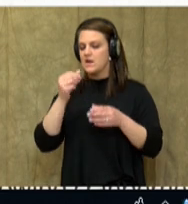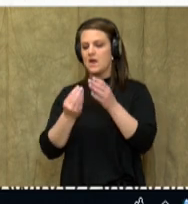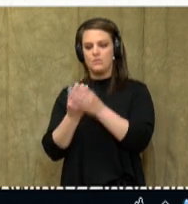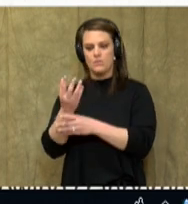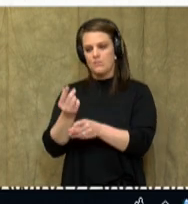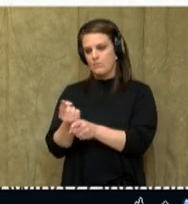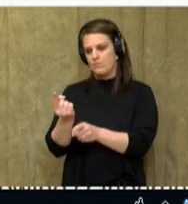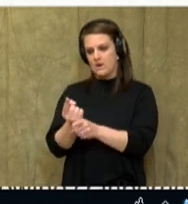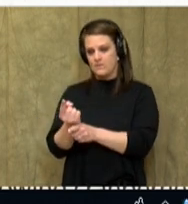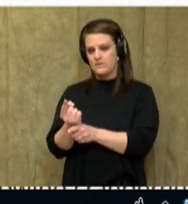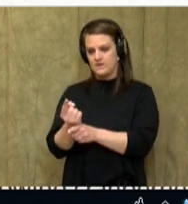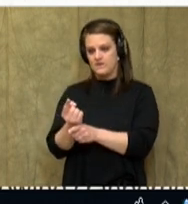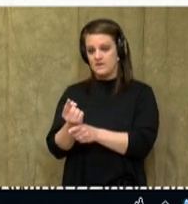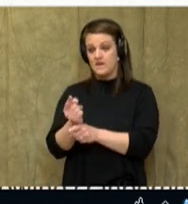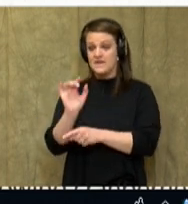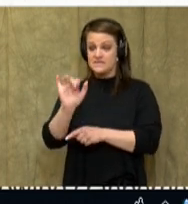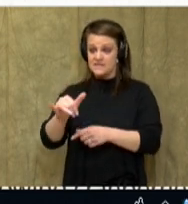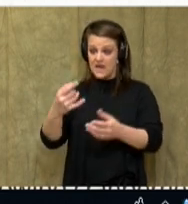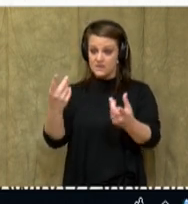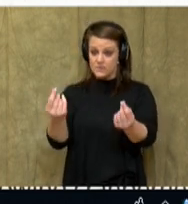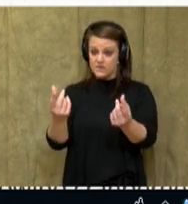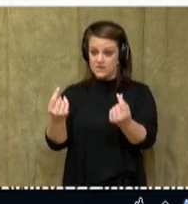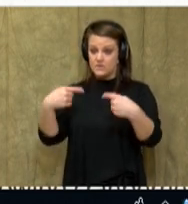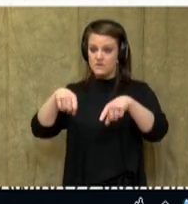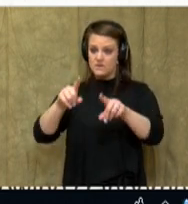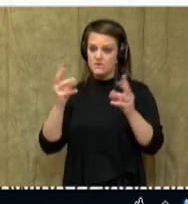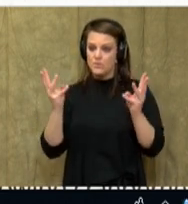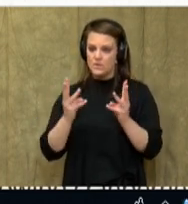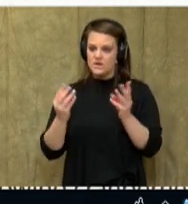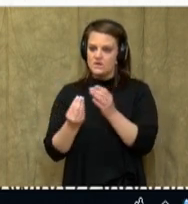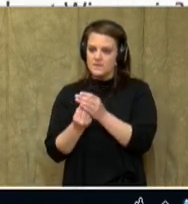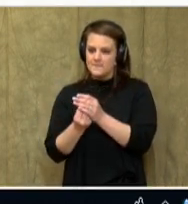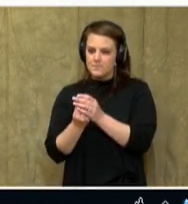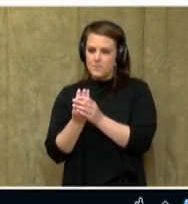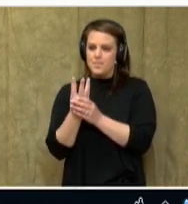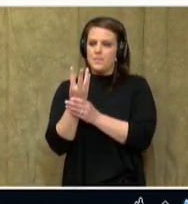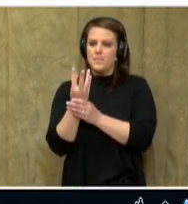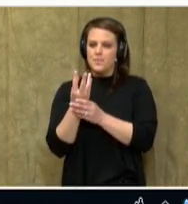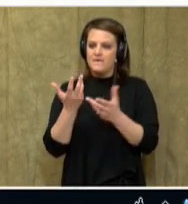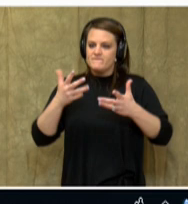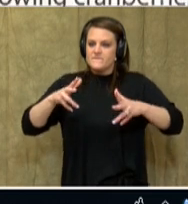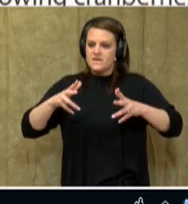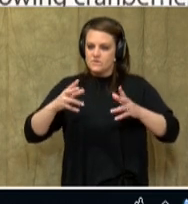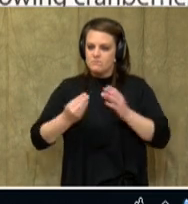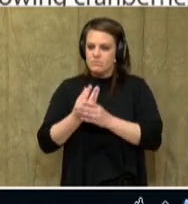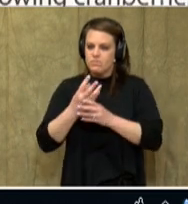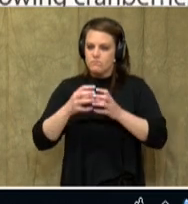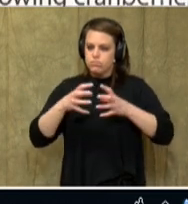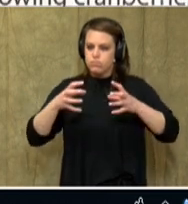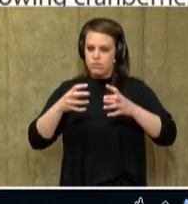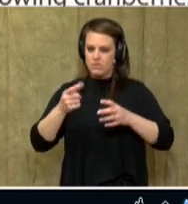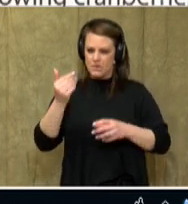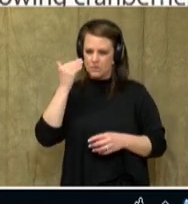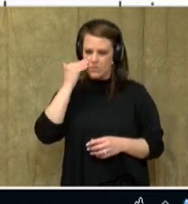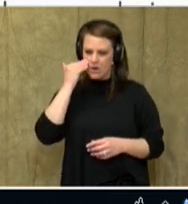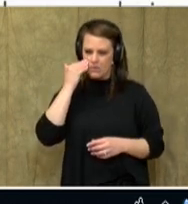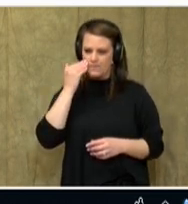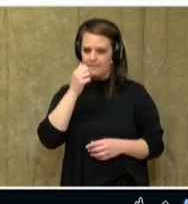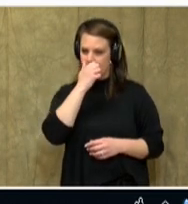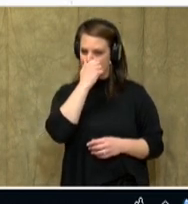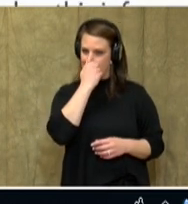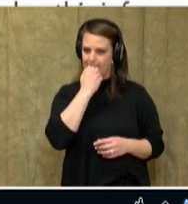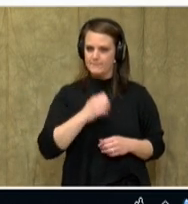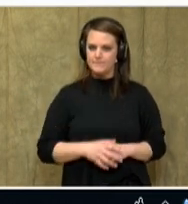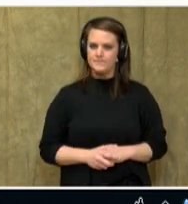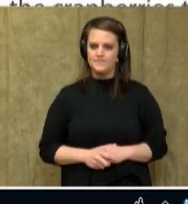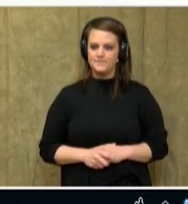properly because that's what they do during the winter. If I had time, boys and girls, I would have went back to paragraph